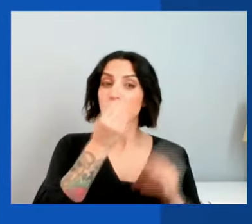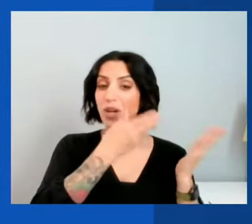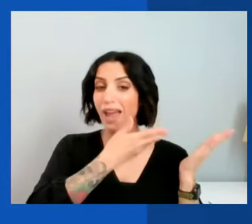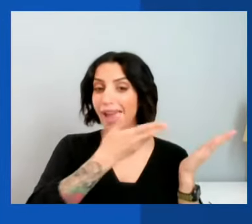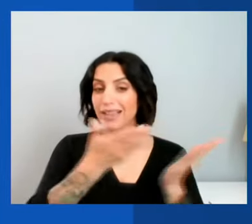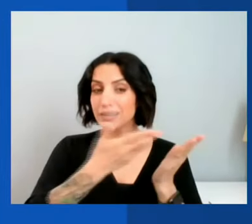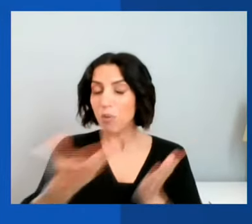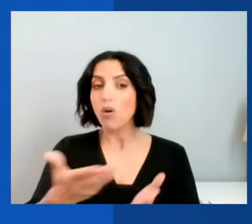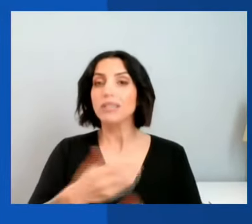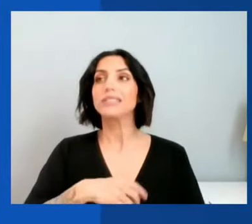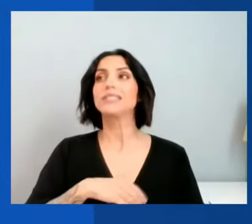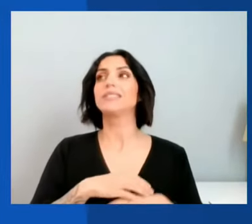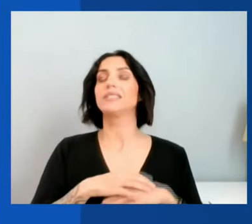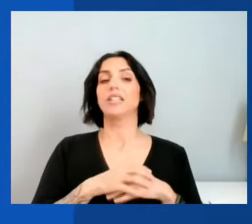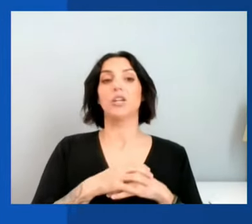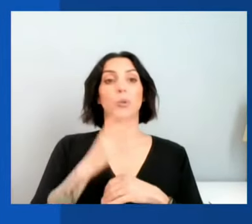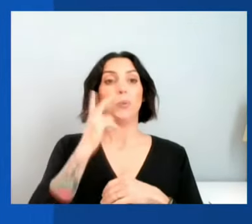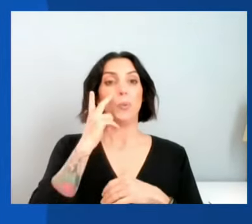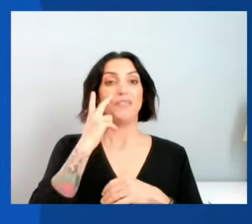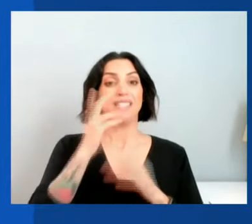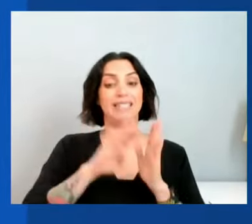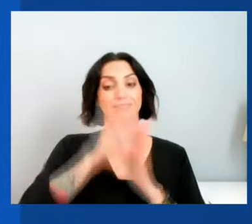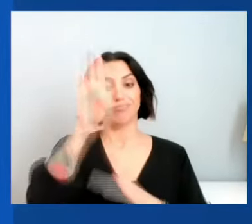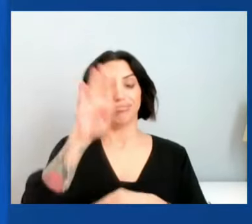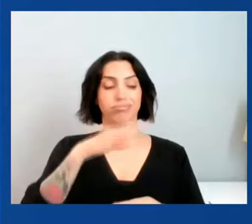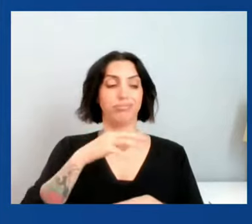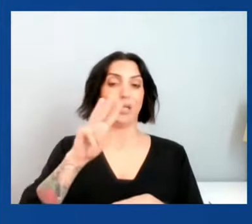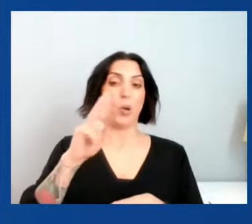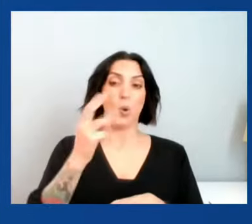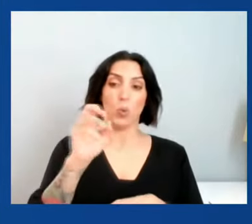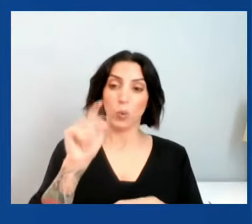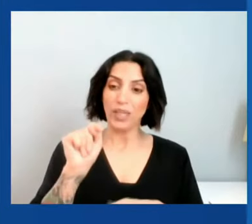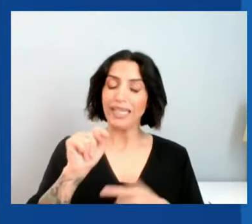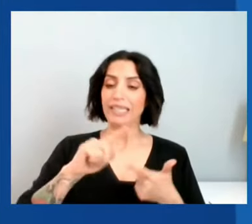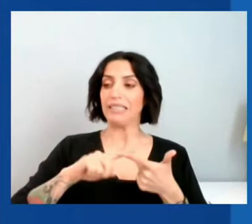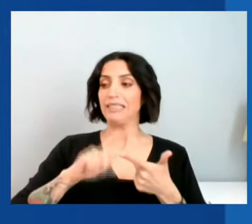skyrocketing wheat, corn prices.